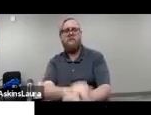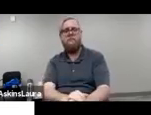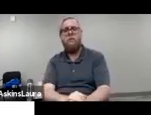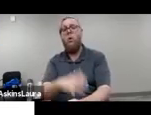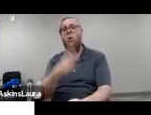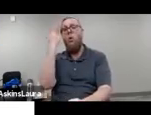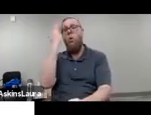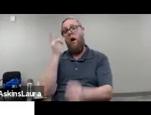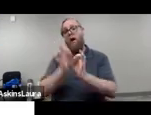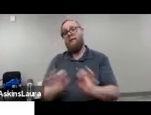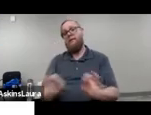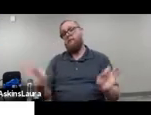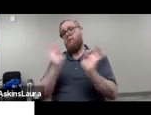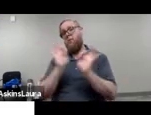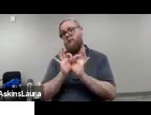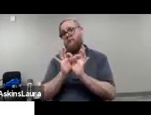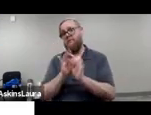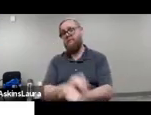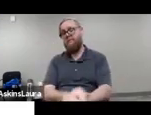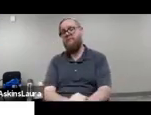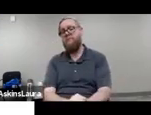Why does it matter, right?